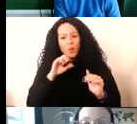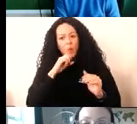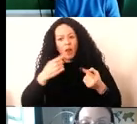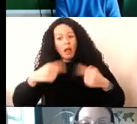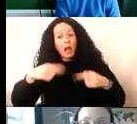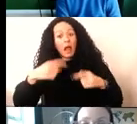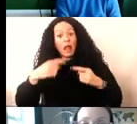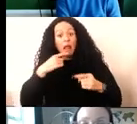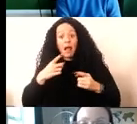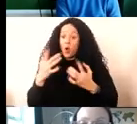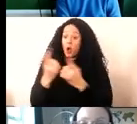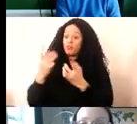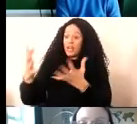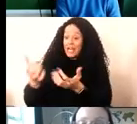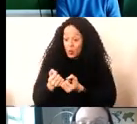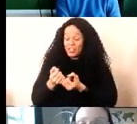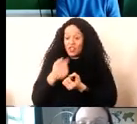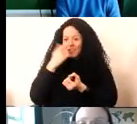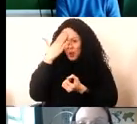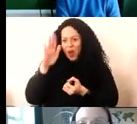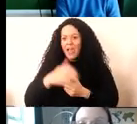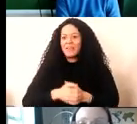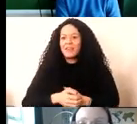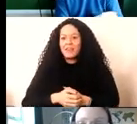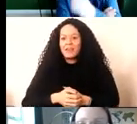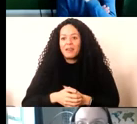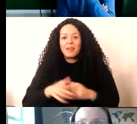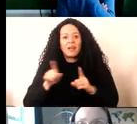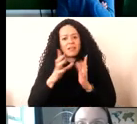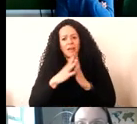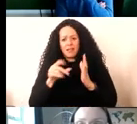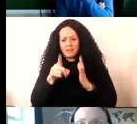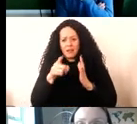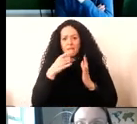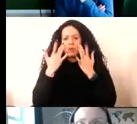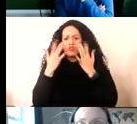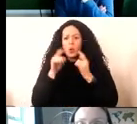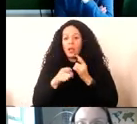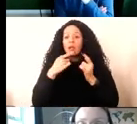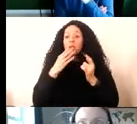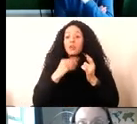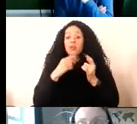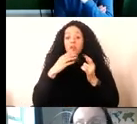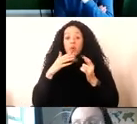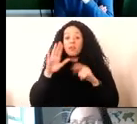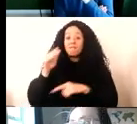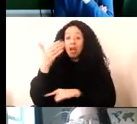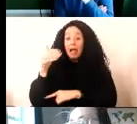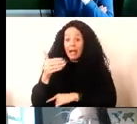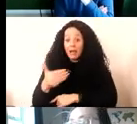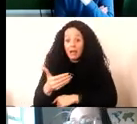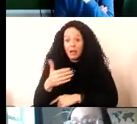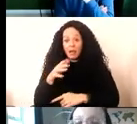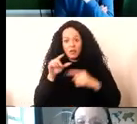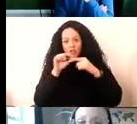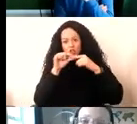acquisition to go ahead. So as seen in the example illustrated here, we used flags to identify where nodes